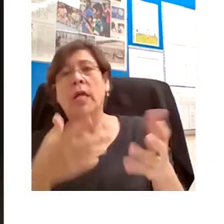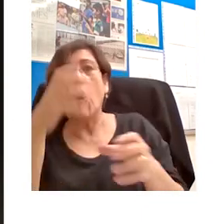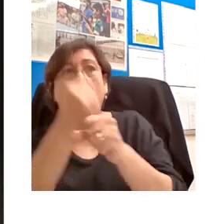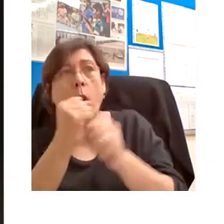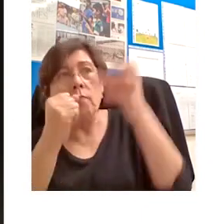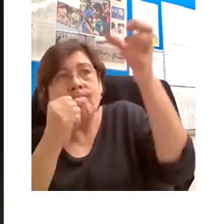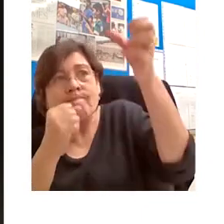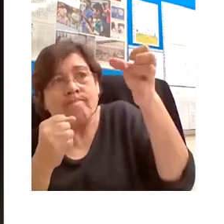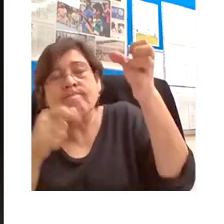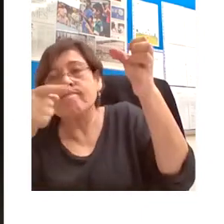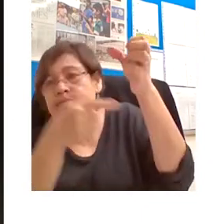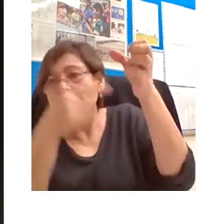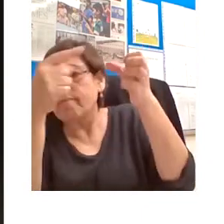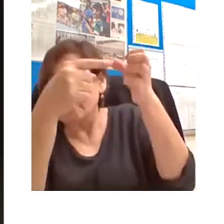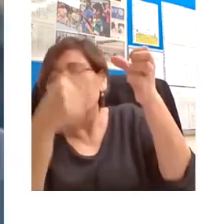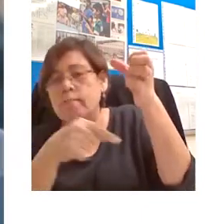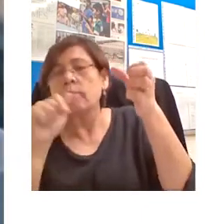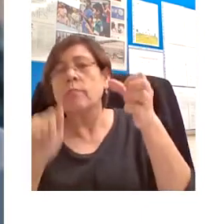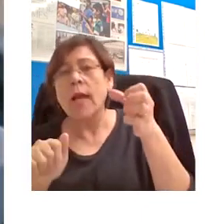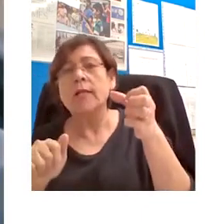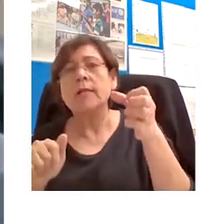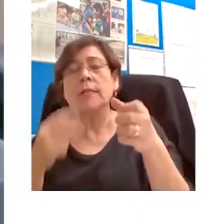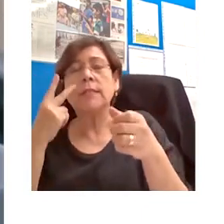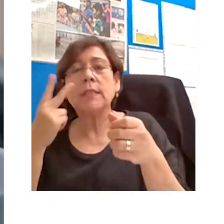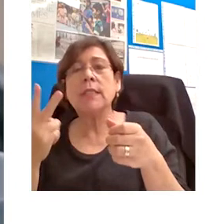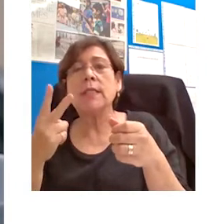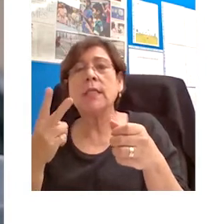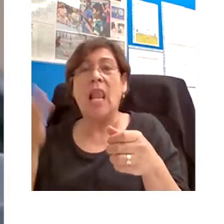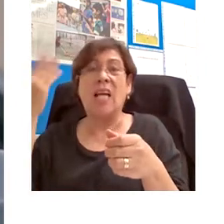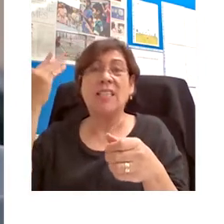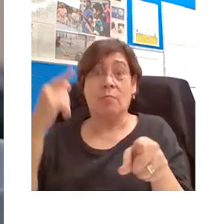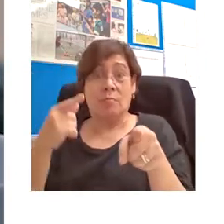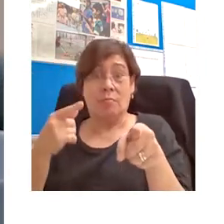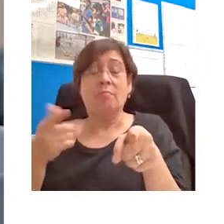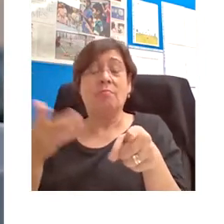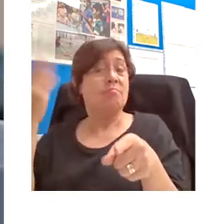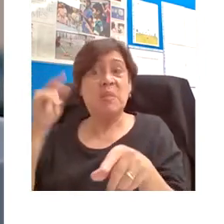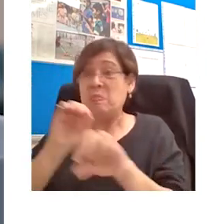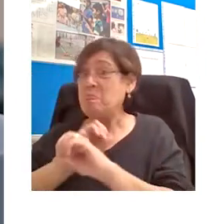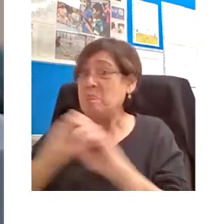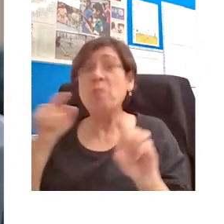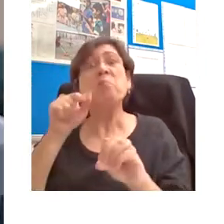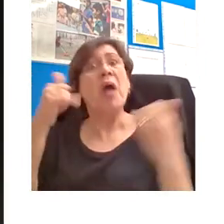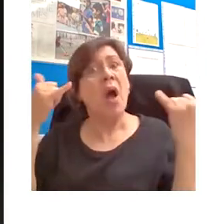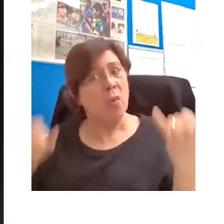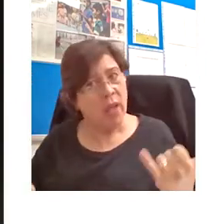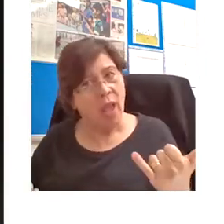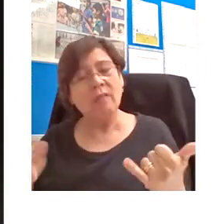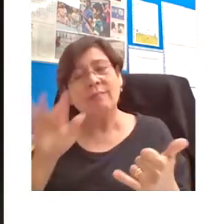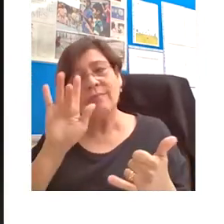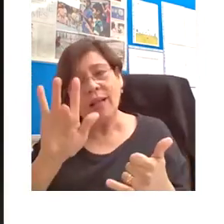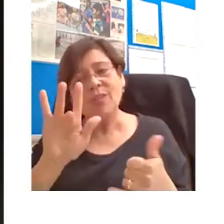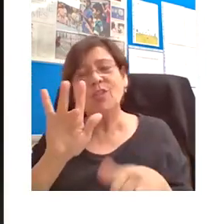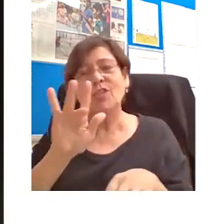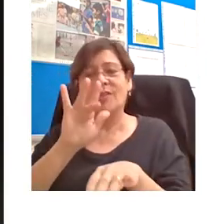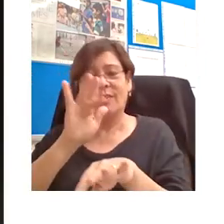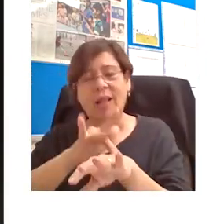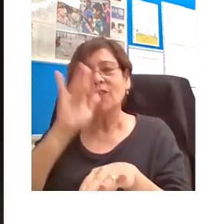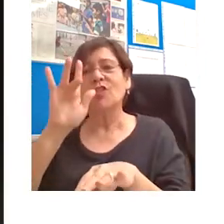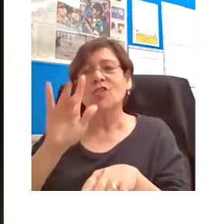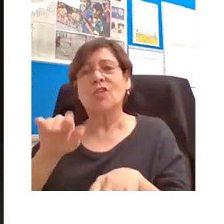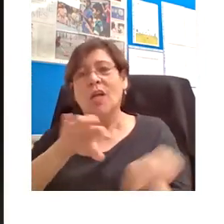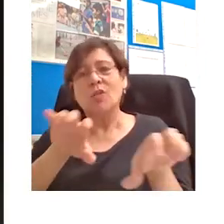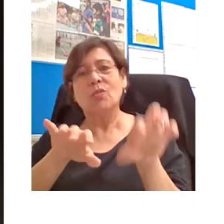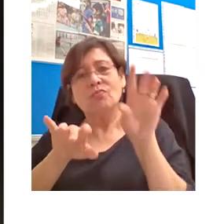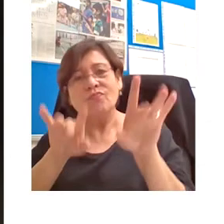objects in a manner which surpasses in some respects the actual engagement with these objects in the museum, where of course they're always out of reach